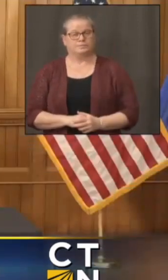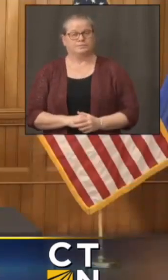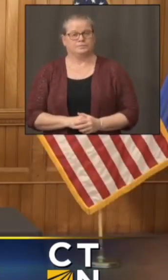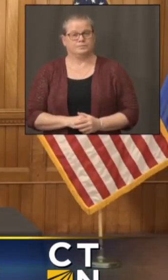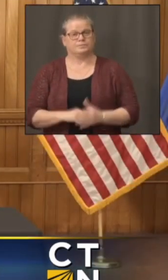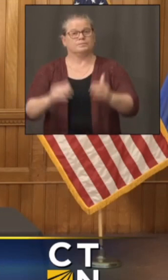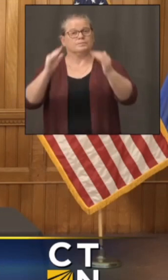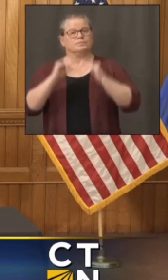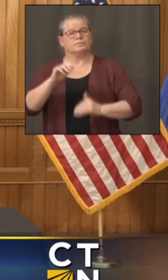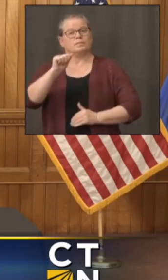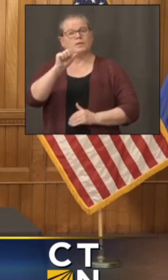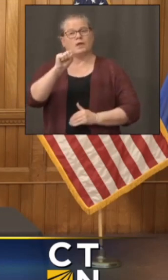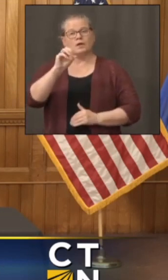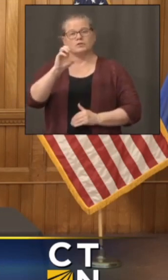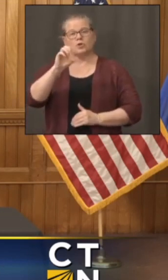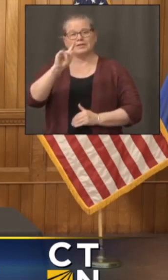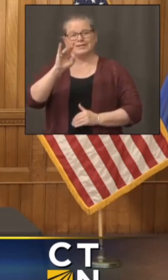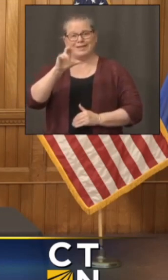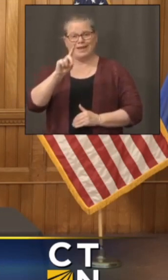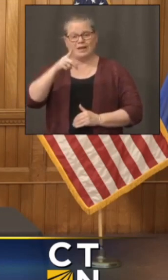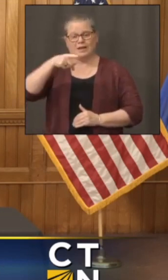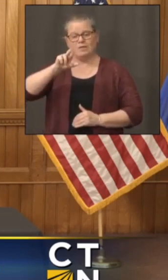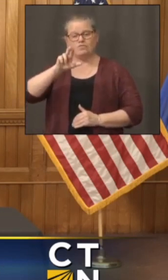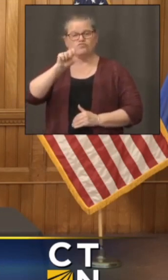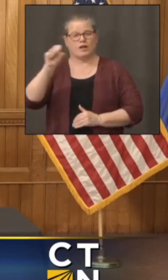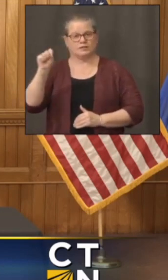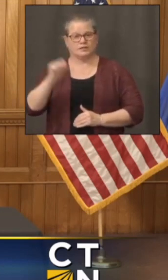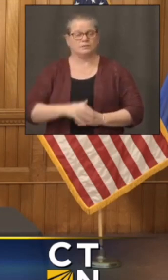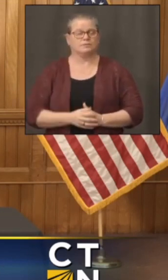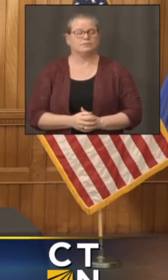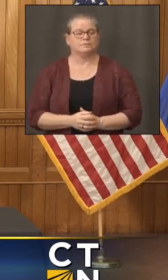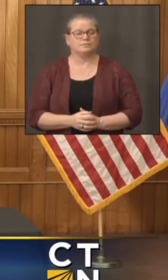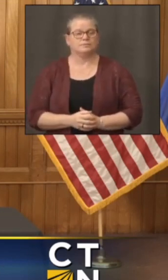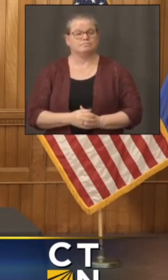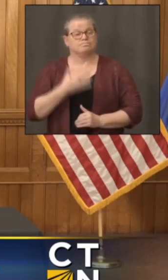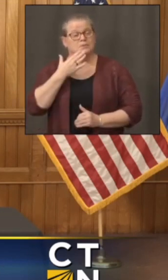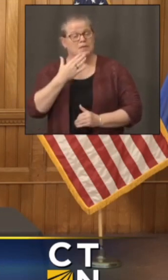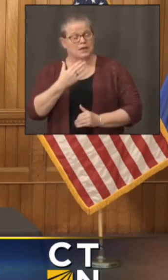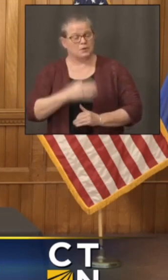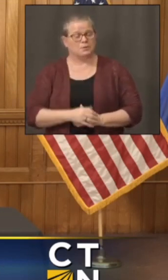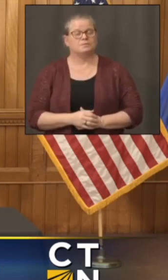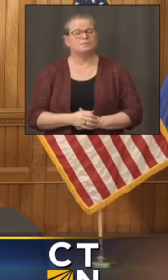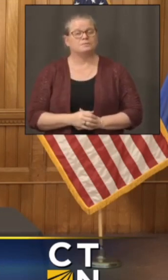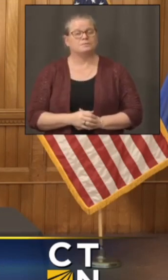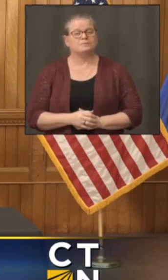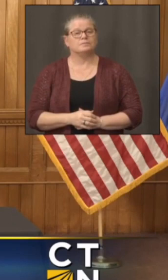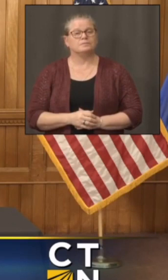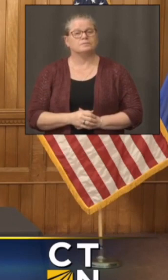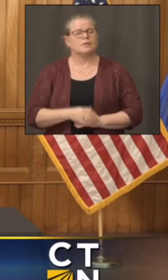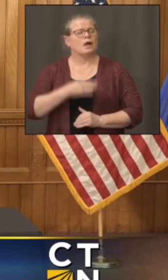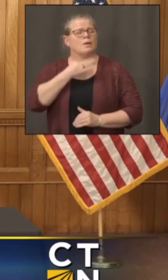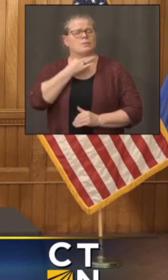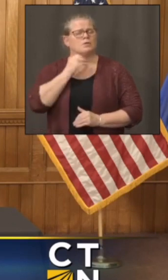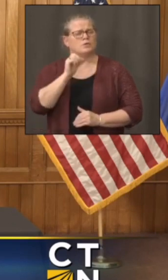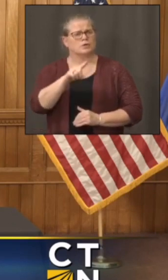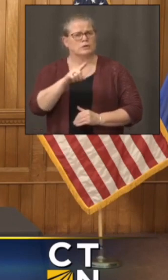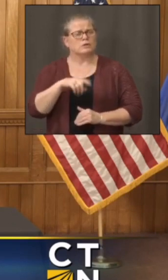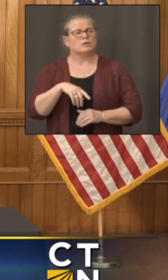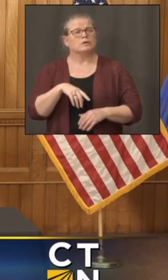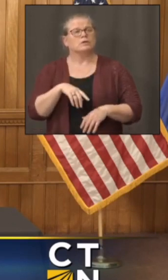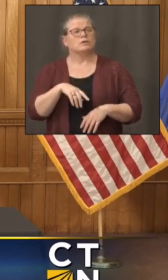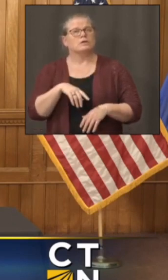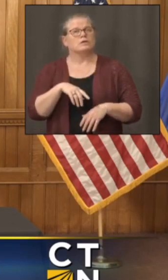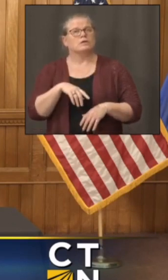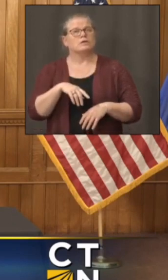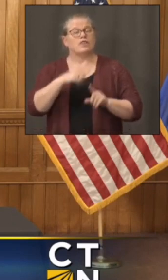the associated press uh thank you max i was um wondering first of all if you live